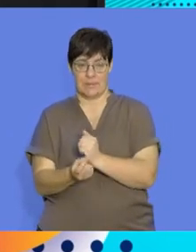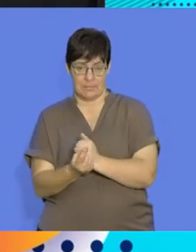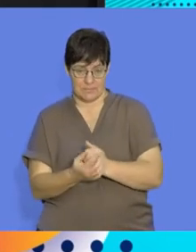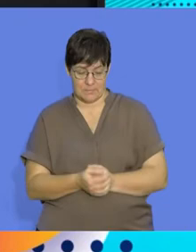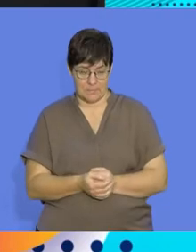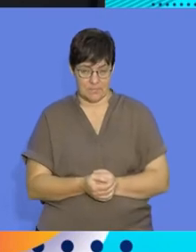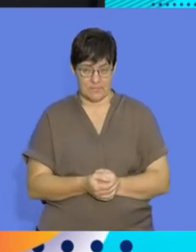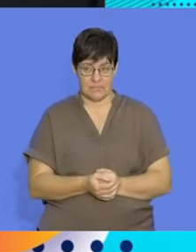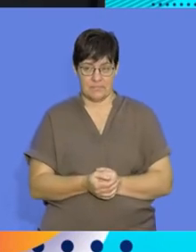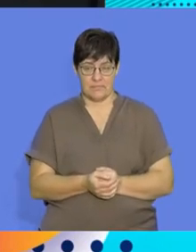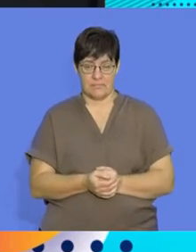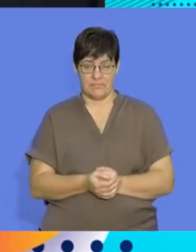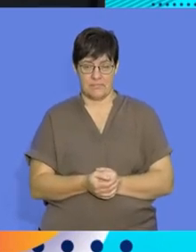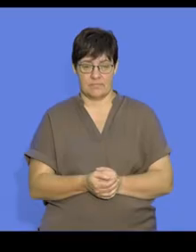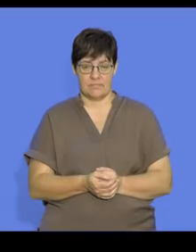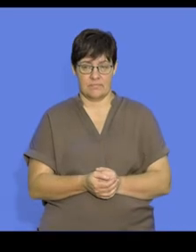occurring.